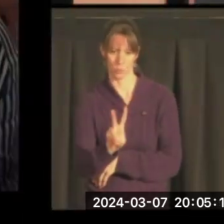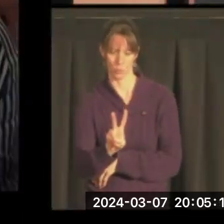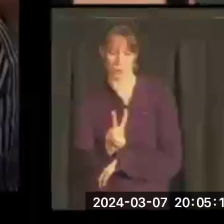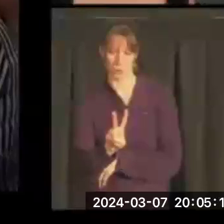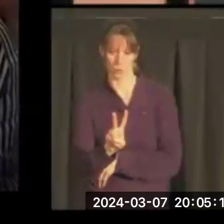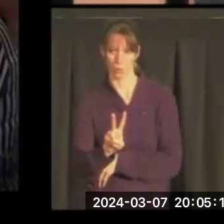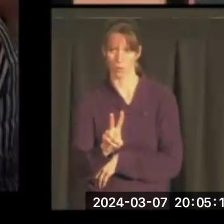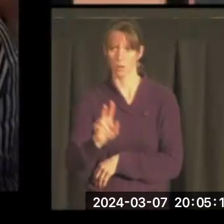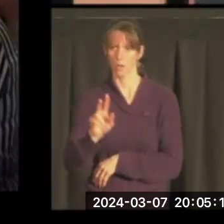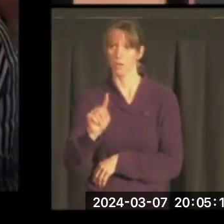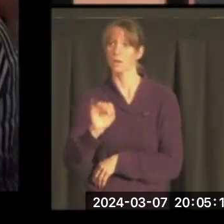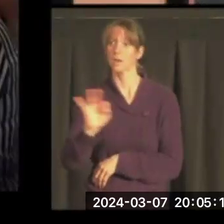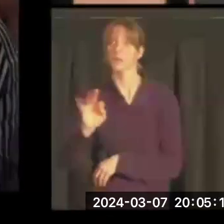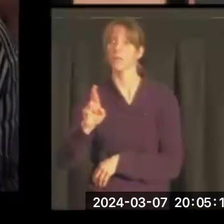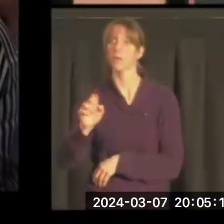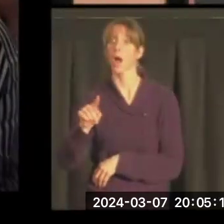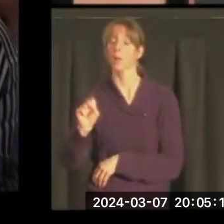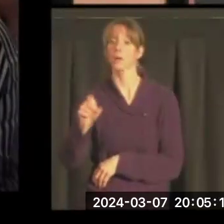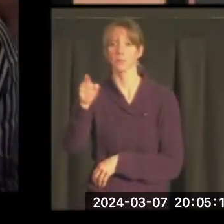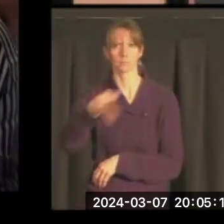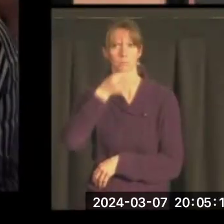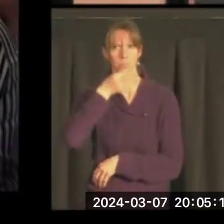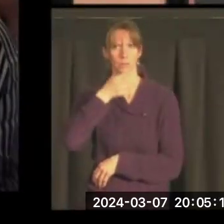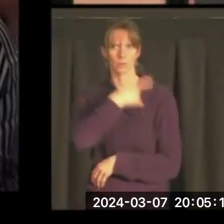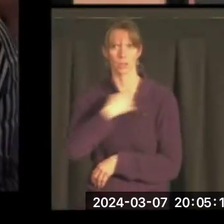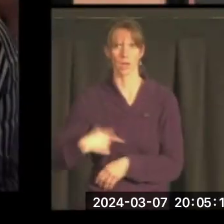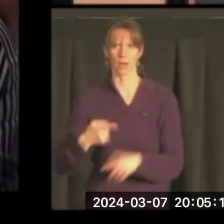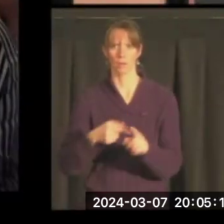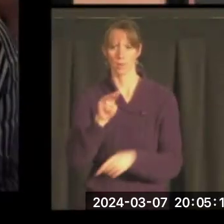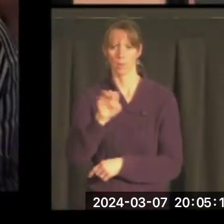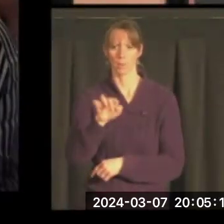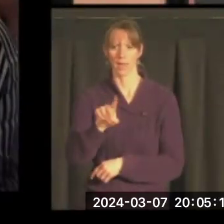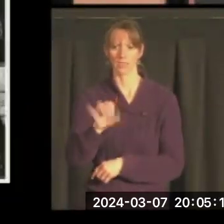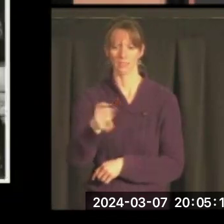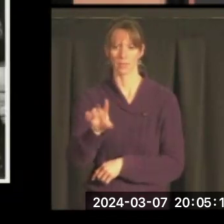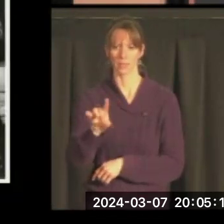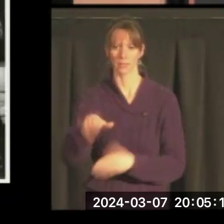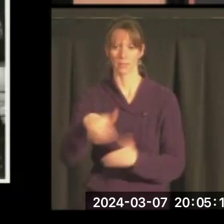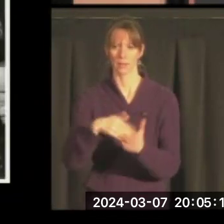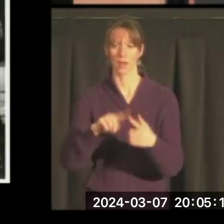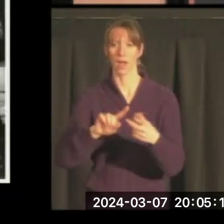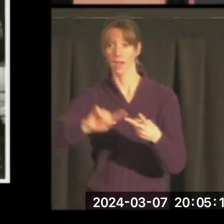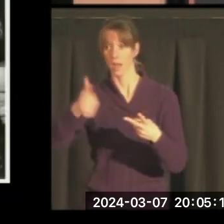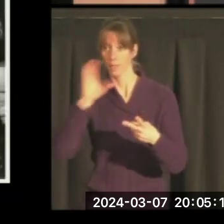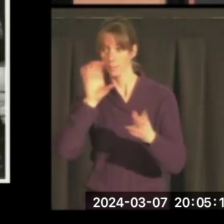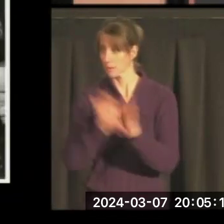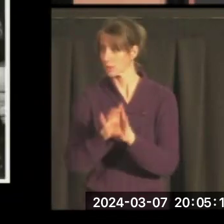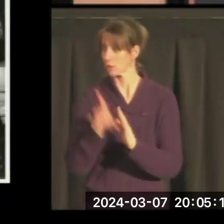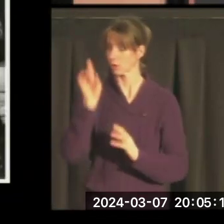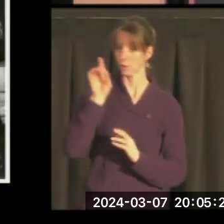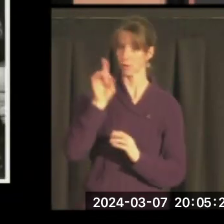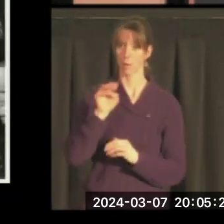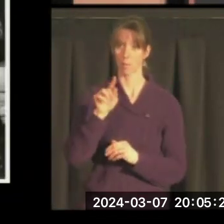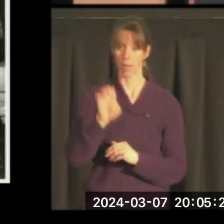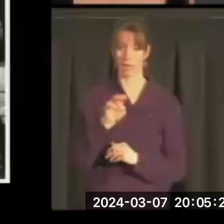Cliff Roberts is here in the audience, who is really the expert on China from the Mansfield Center. There's a later picture here of Mike